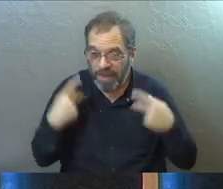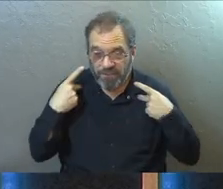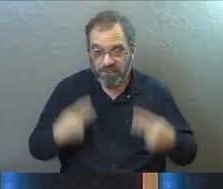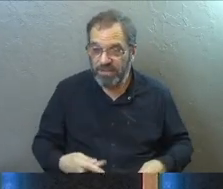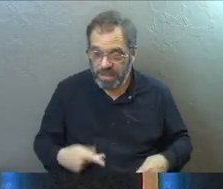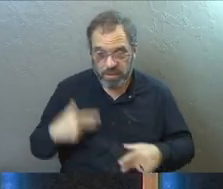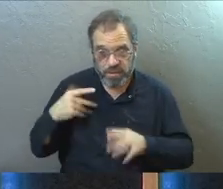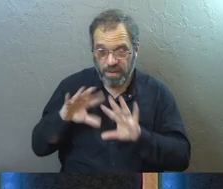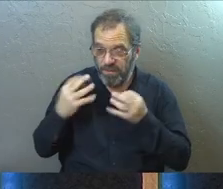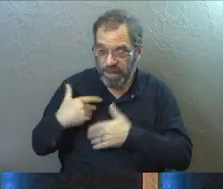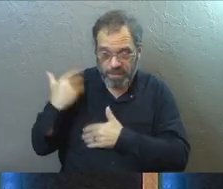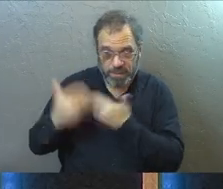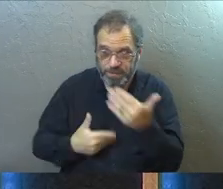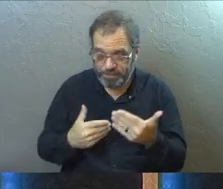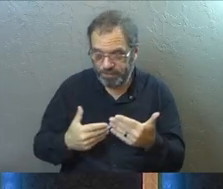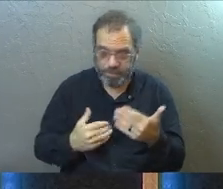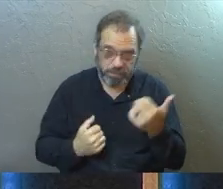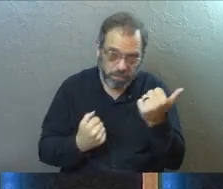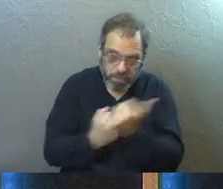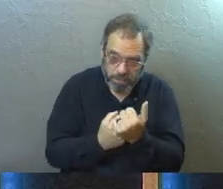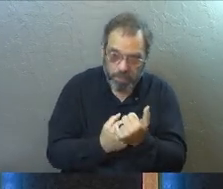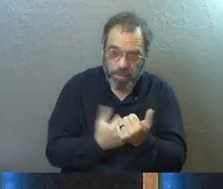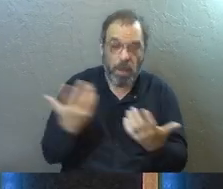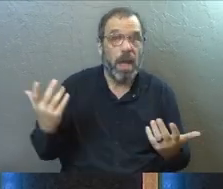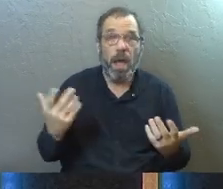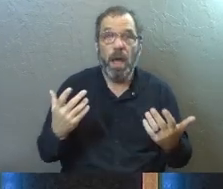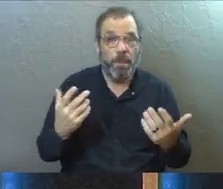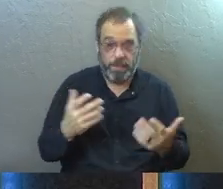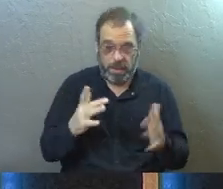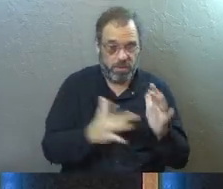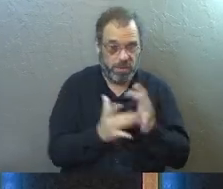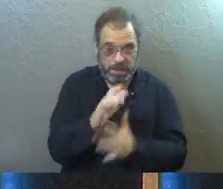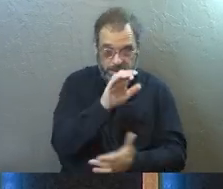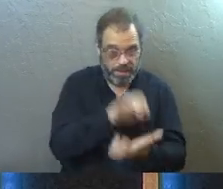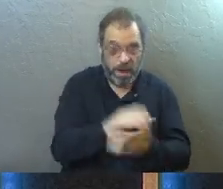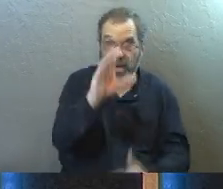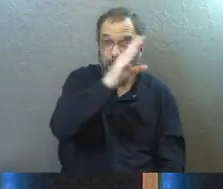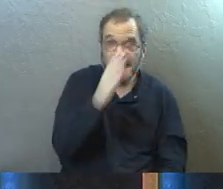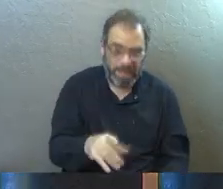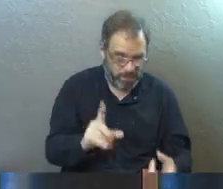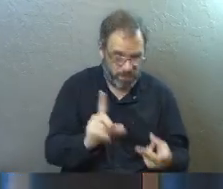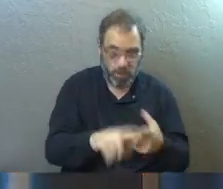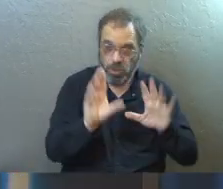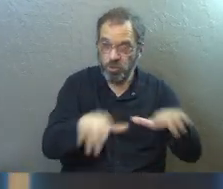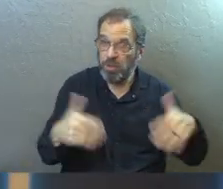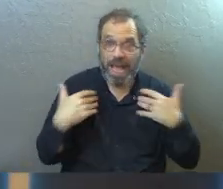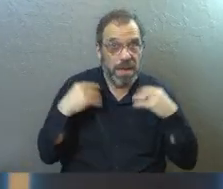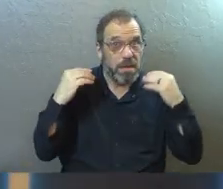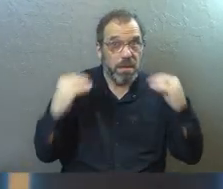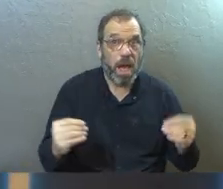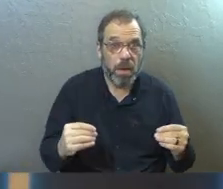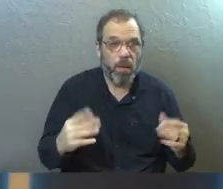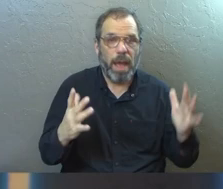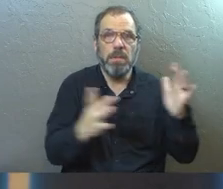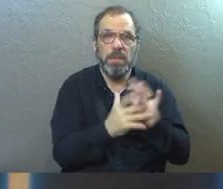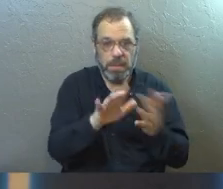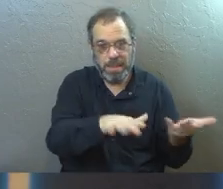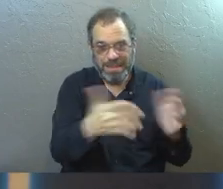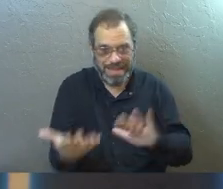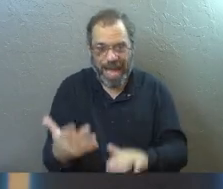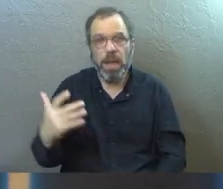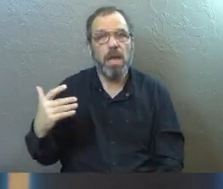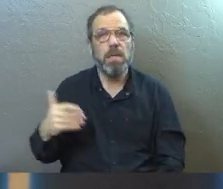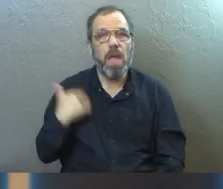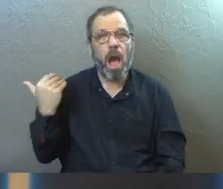physical descendants. Who can speak of his descendants because he never married Jesus and he never had children because he died